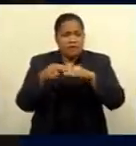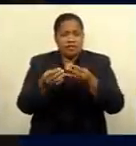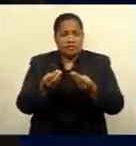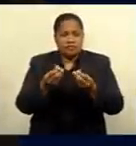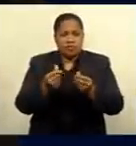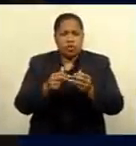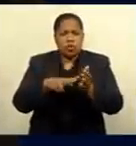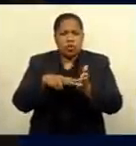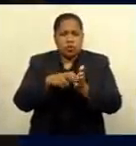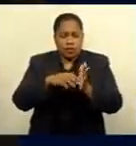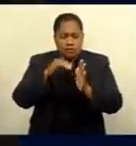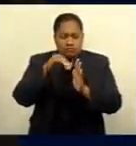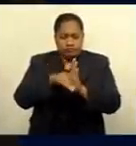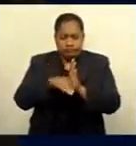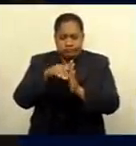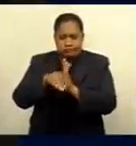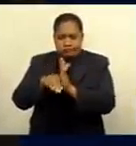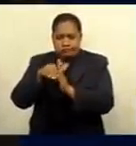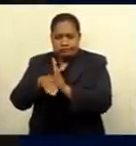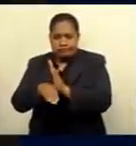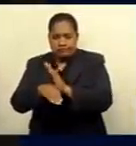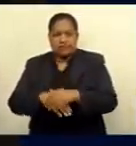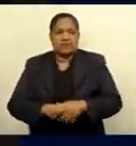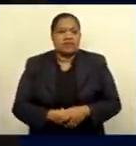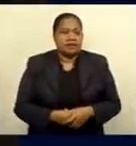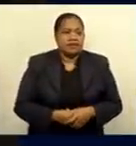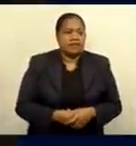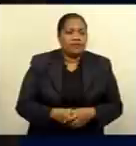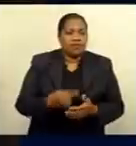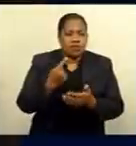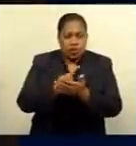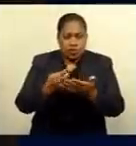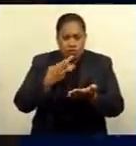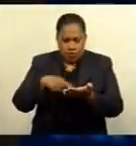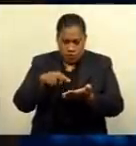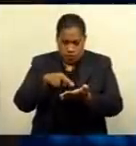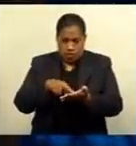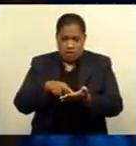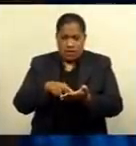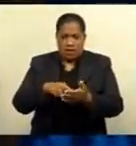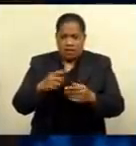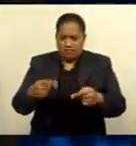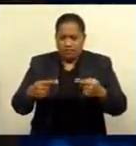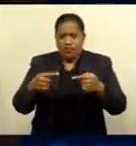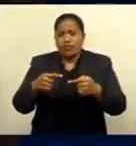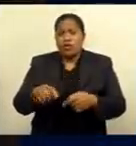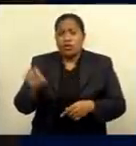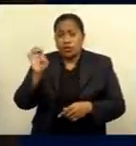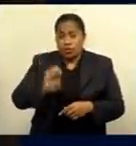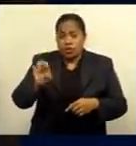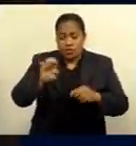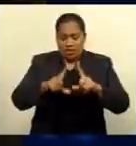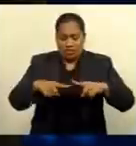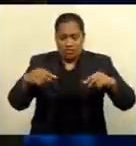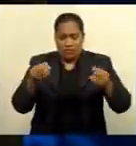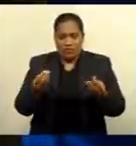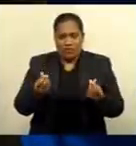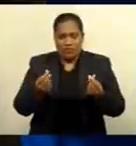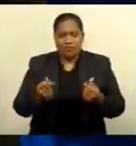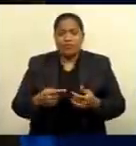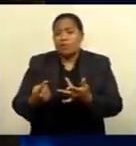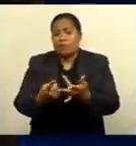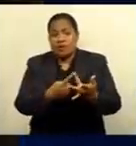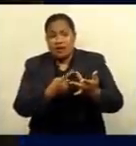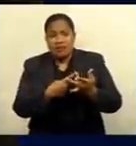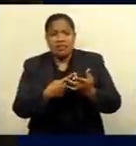weak, falling against most commodities we cover, only recording gains against the euro and the Japanese yen. On the commodities market,